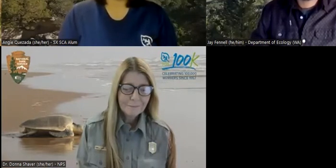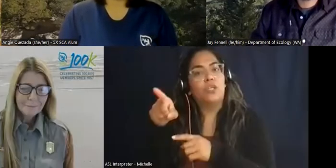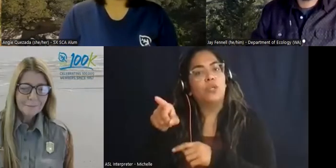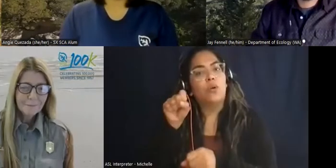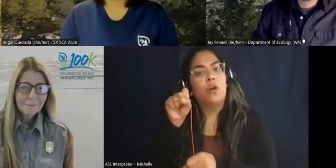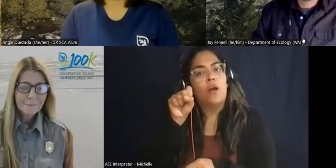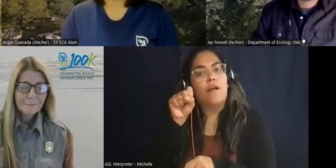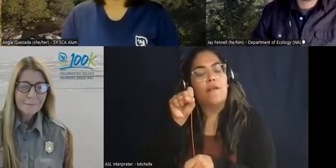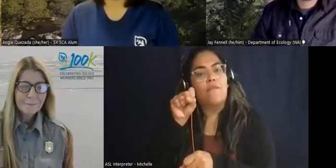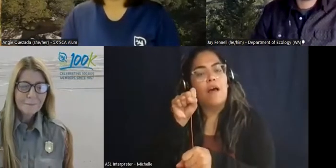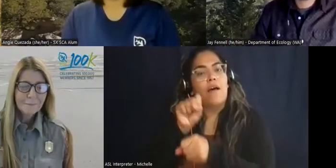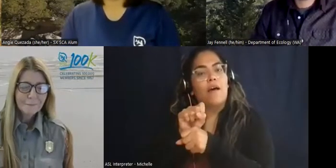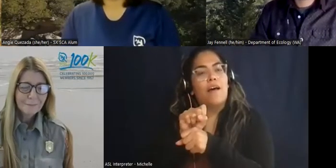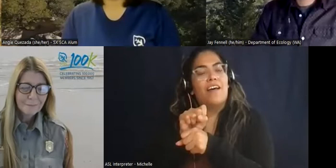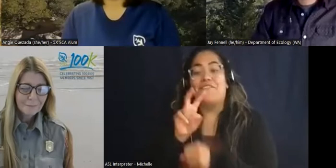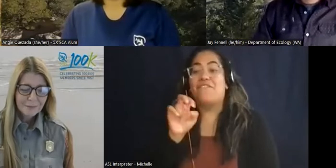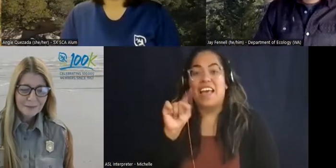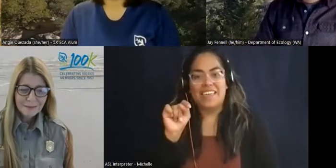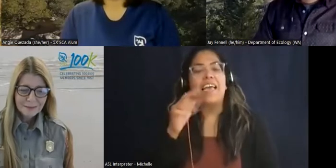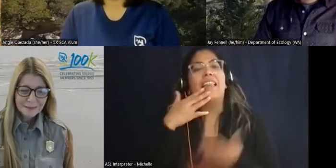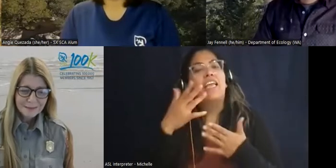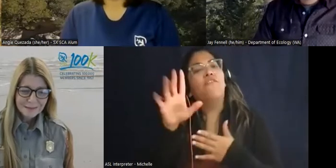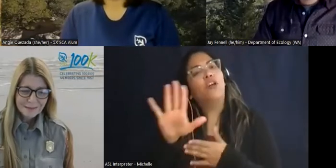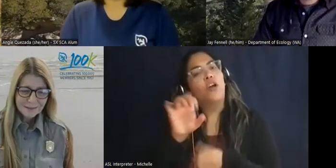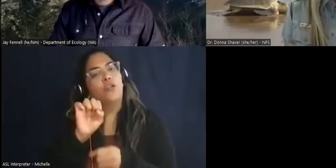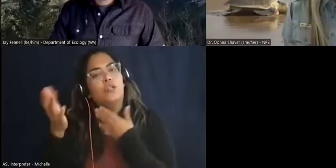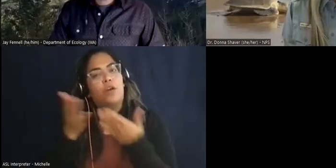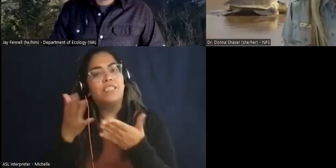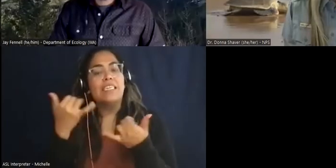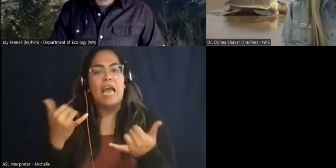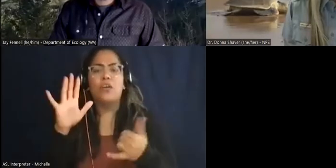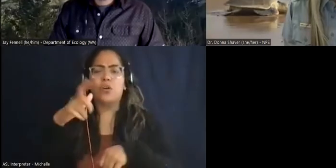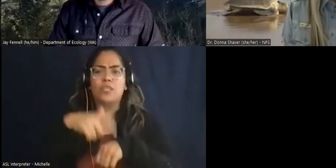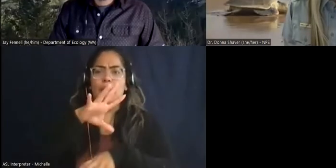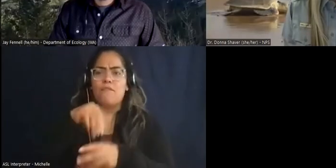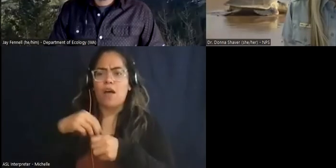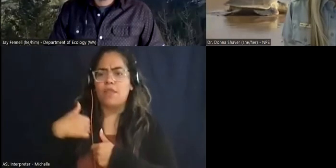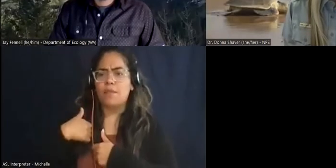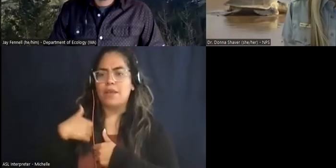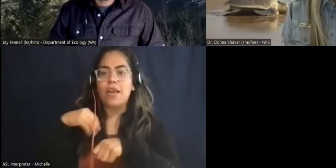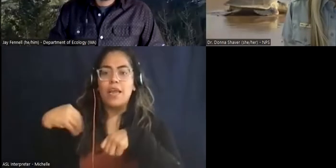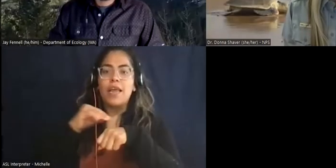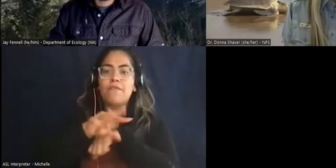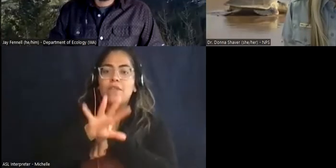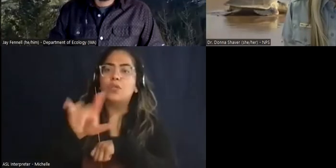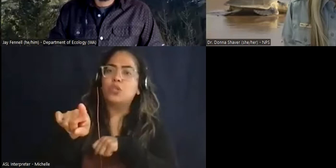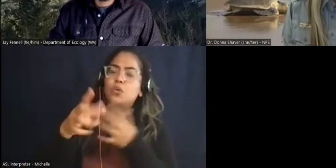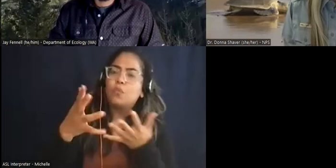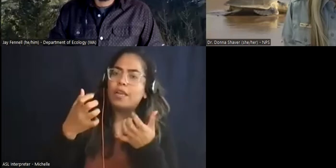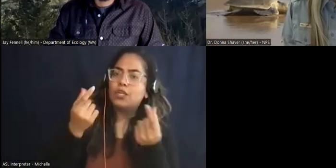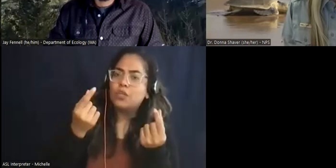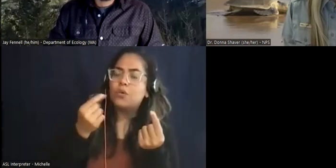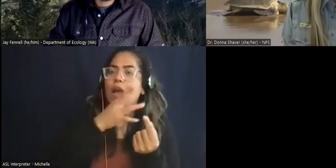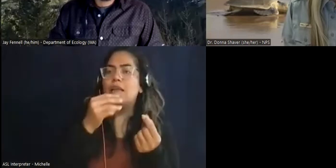First, thank you for your service. If you could tell us about your, how your time in the military influenced what you wanted to do and talk more